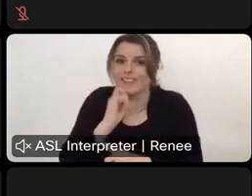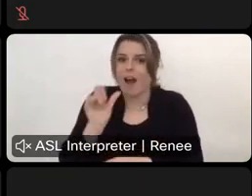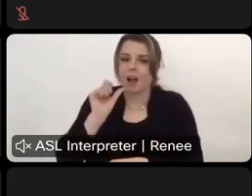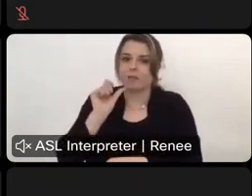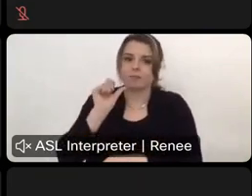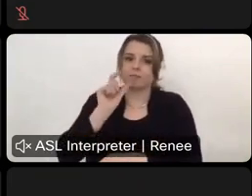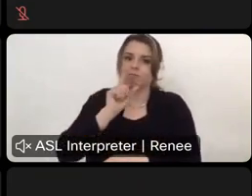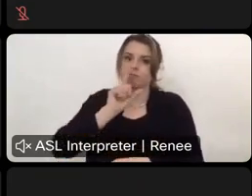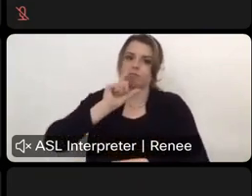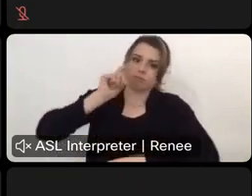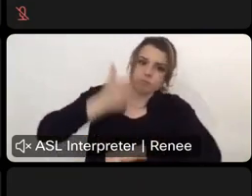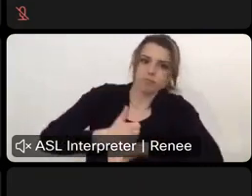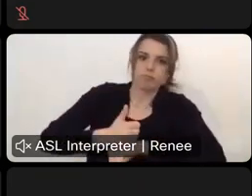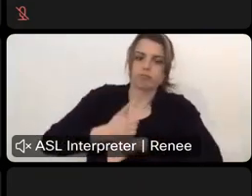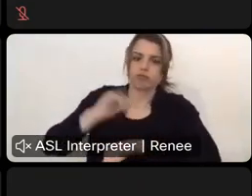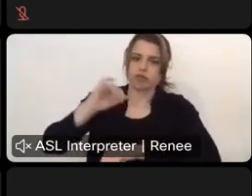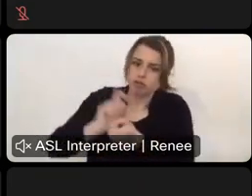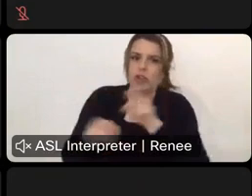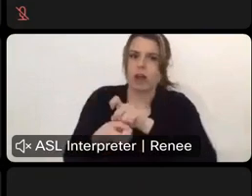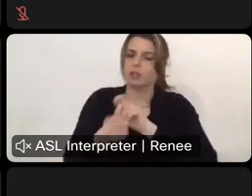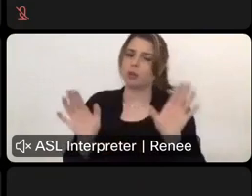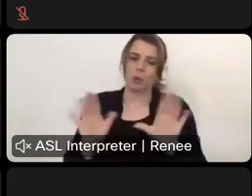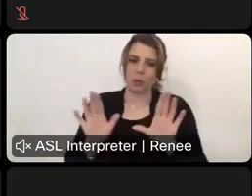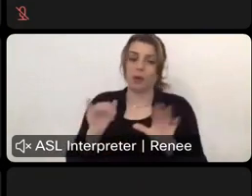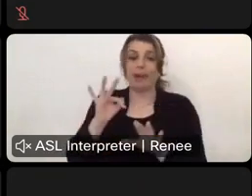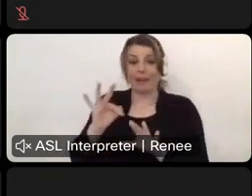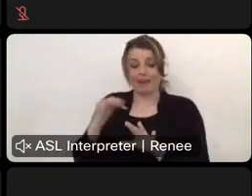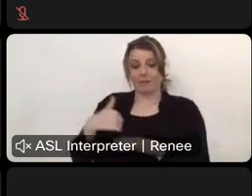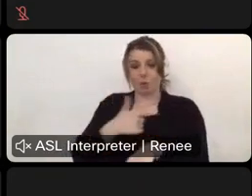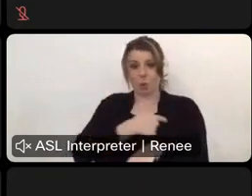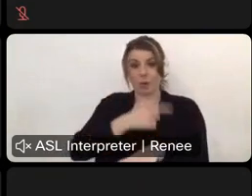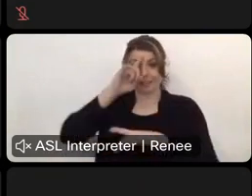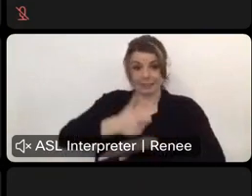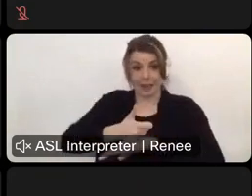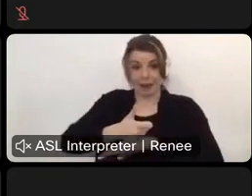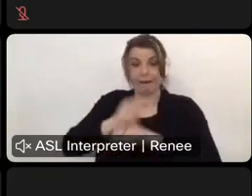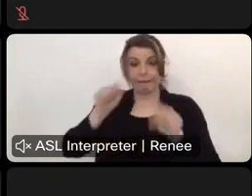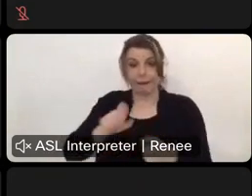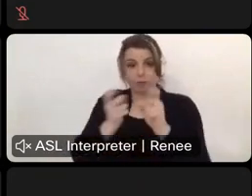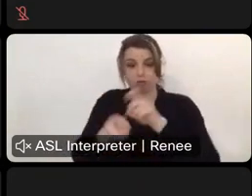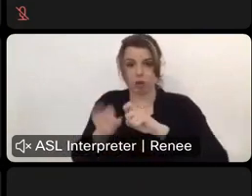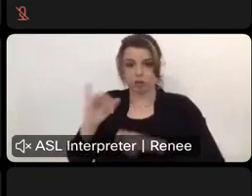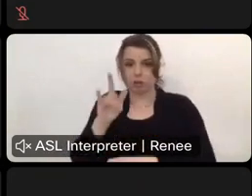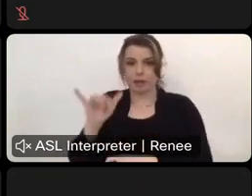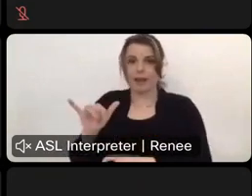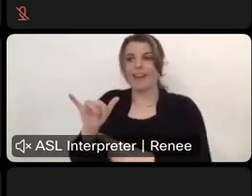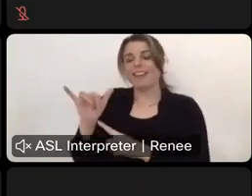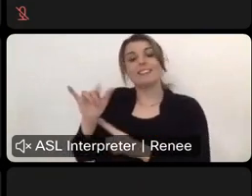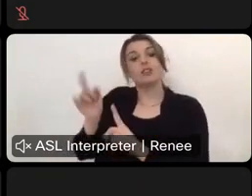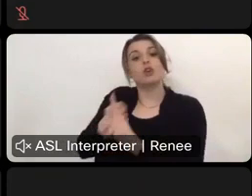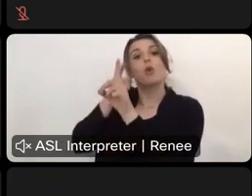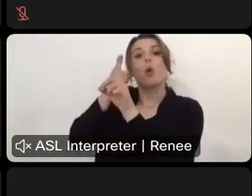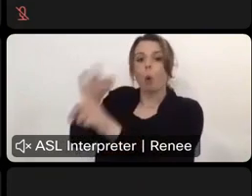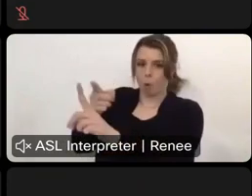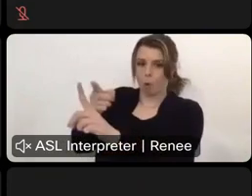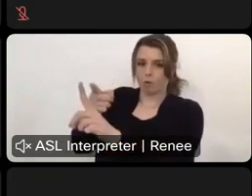amendments to it if this process shows that we need to change what we proposed. So, July 1st is our goal date. There's